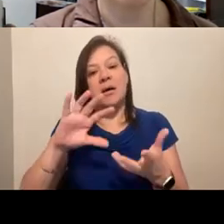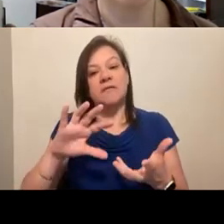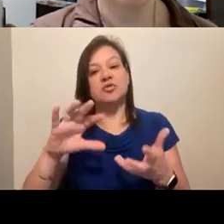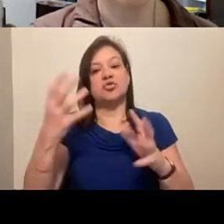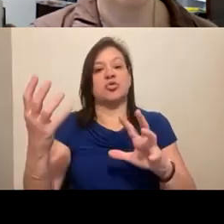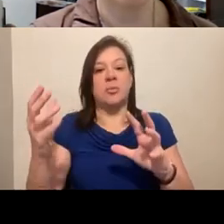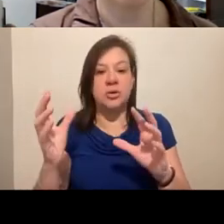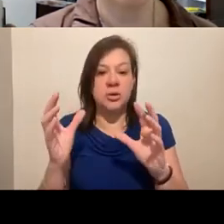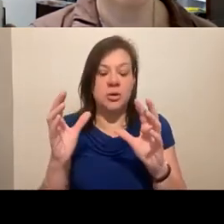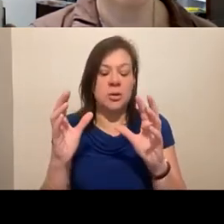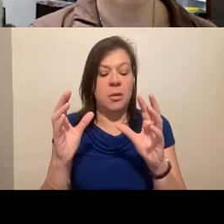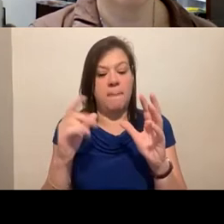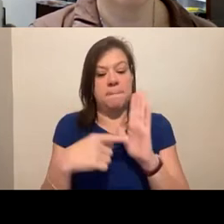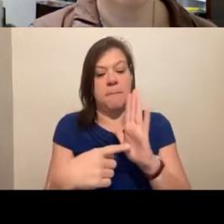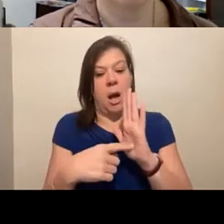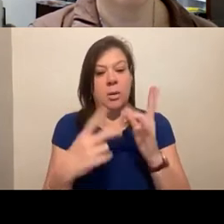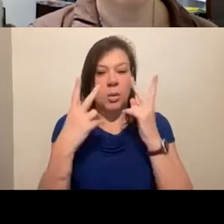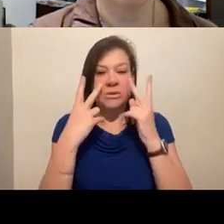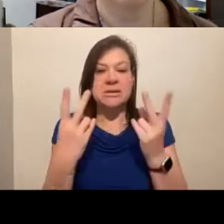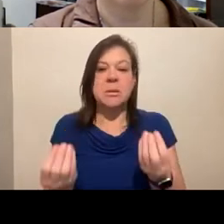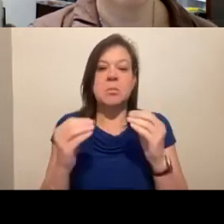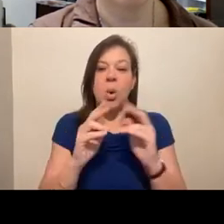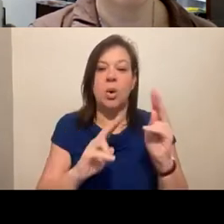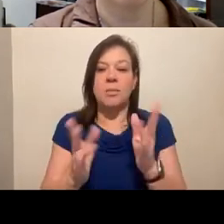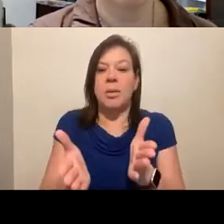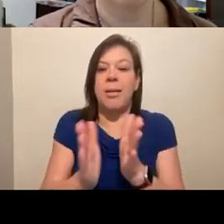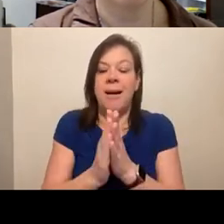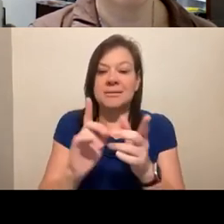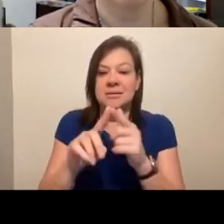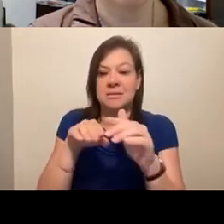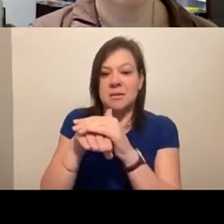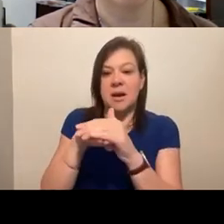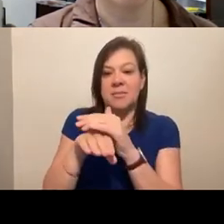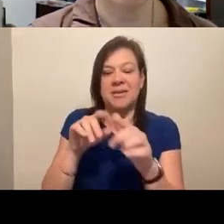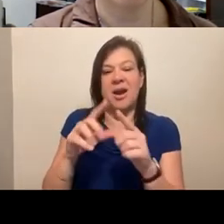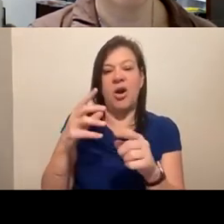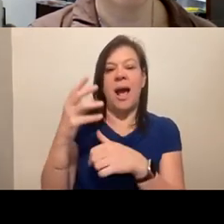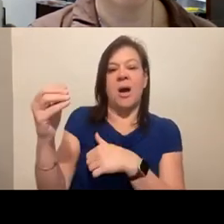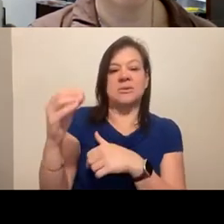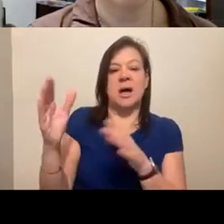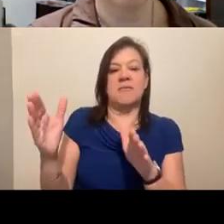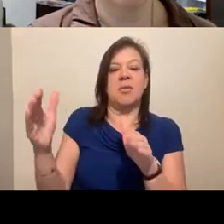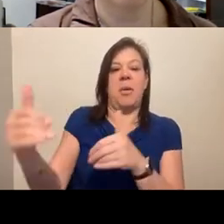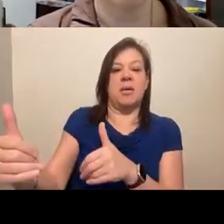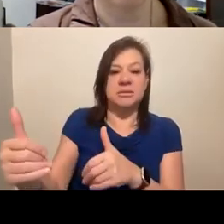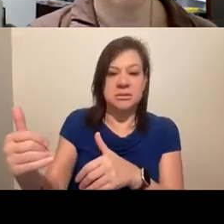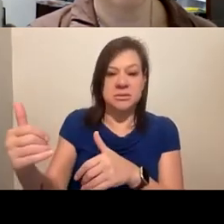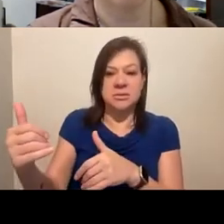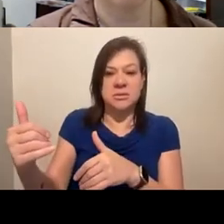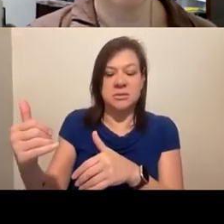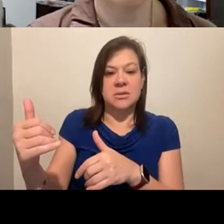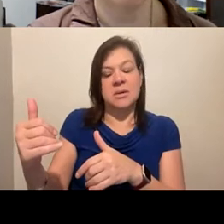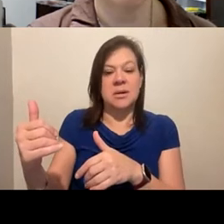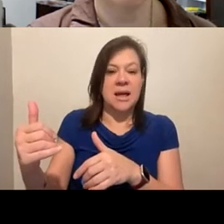know, we're seeing more and more people asking for accommodations that are kind of outside of the box, and people may not have thought about